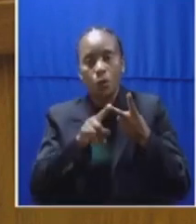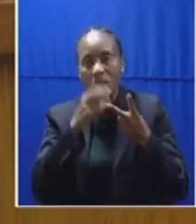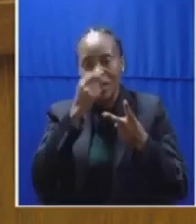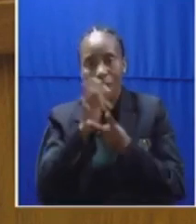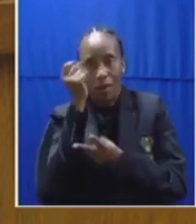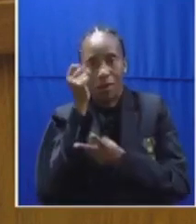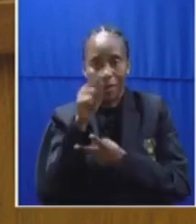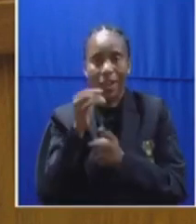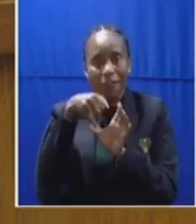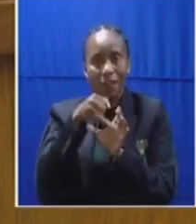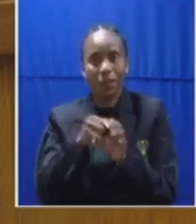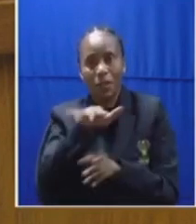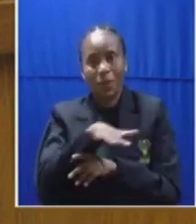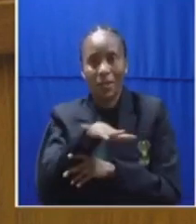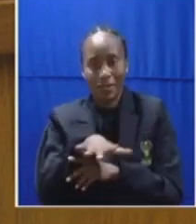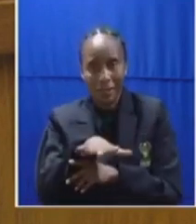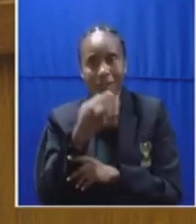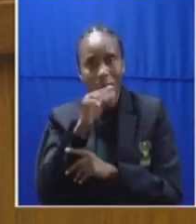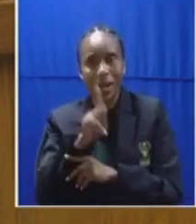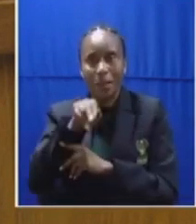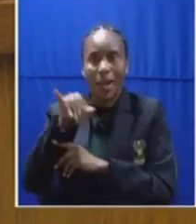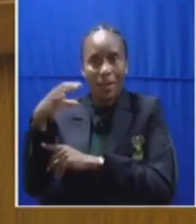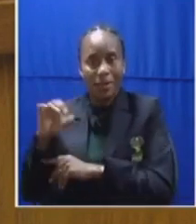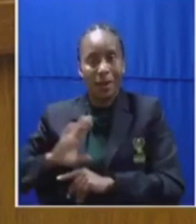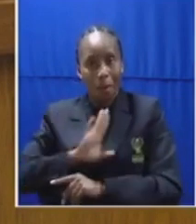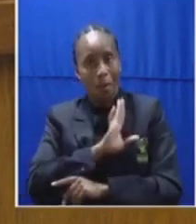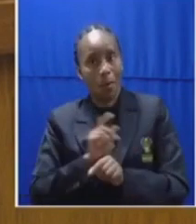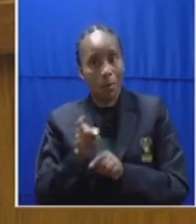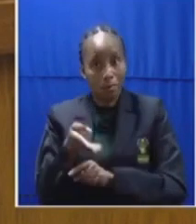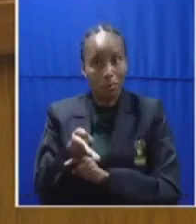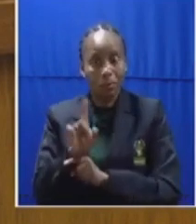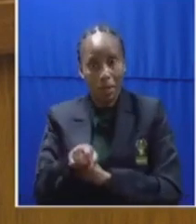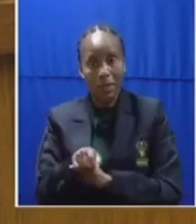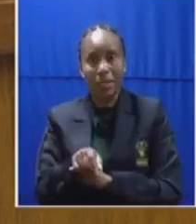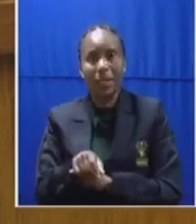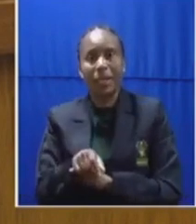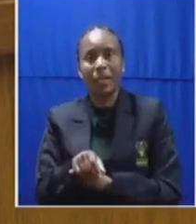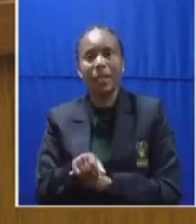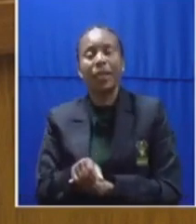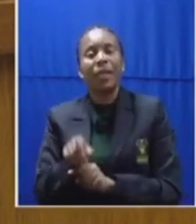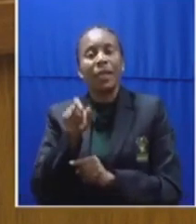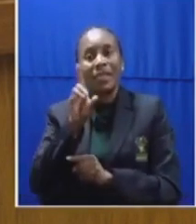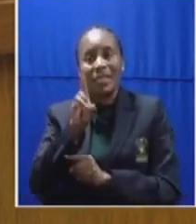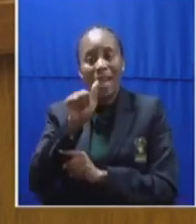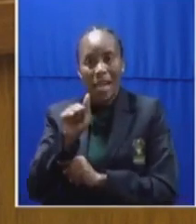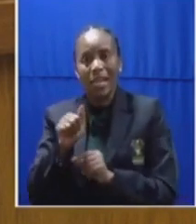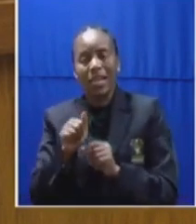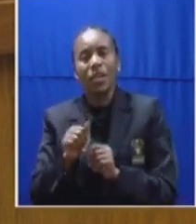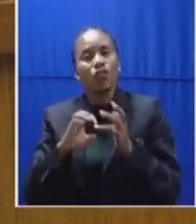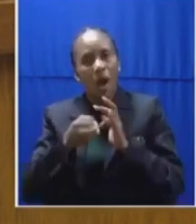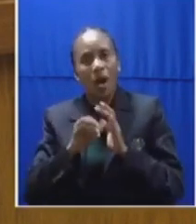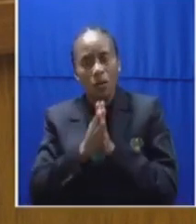space should constitute the PIC board. The DIA's attempt to depoliticize the PIC, particularly